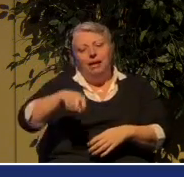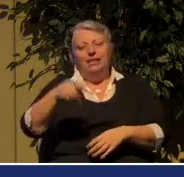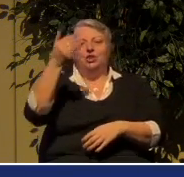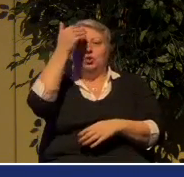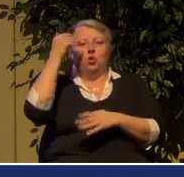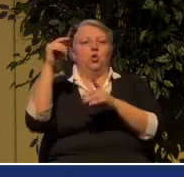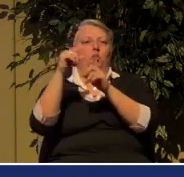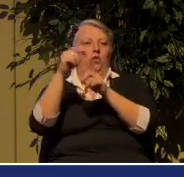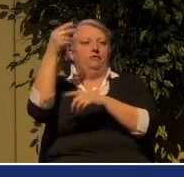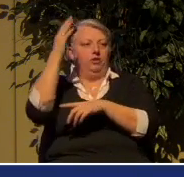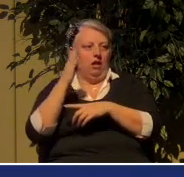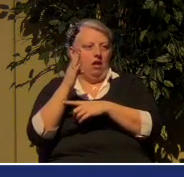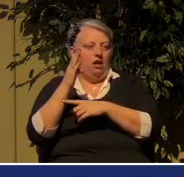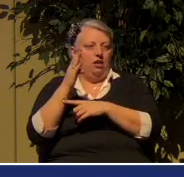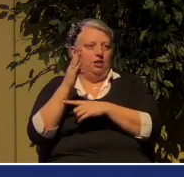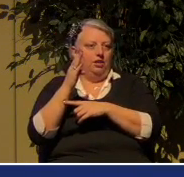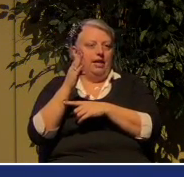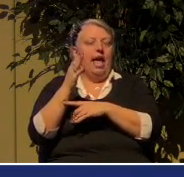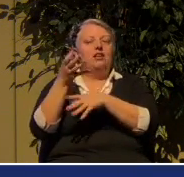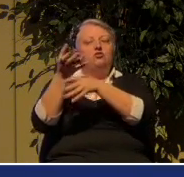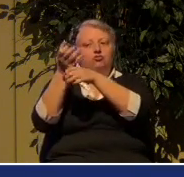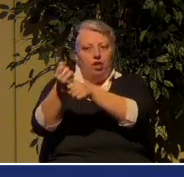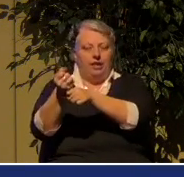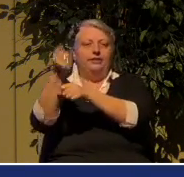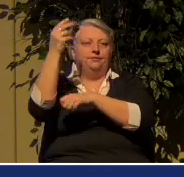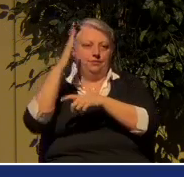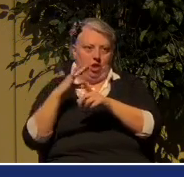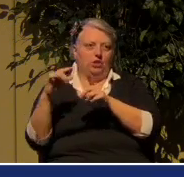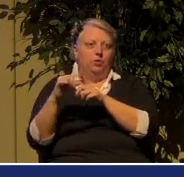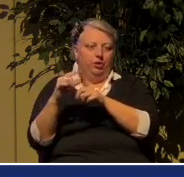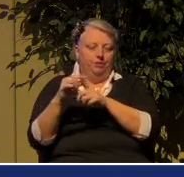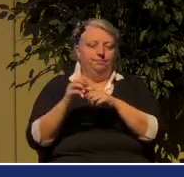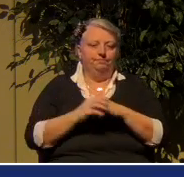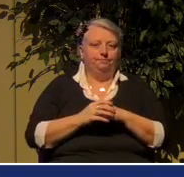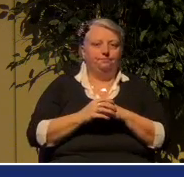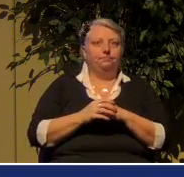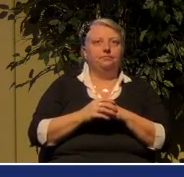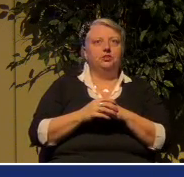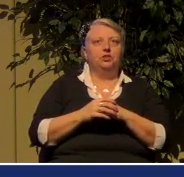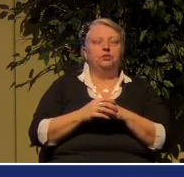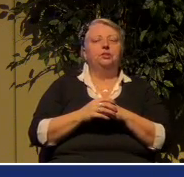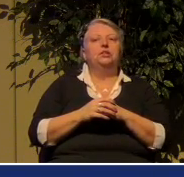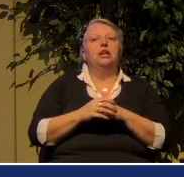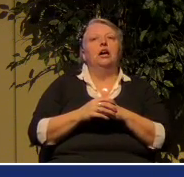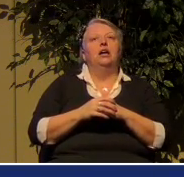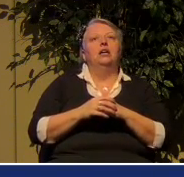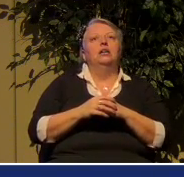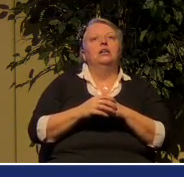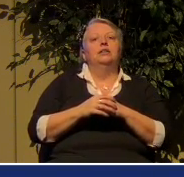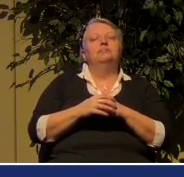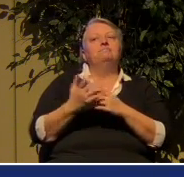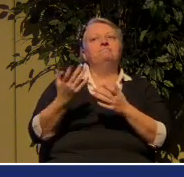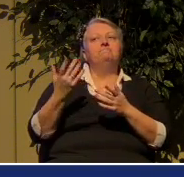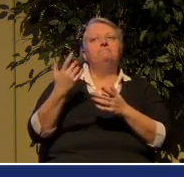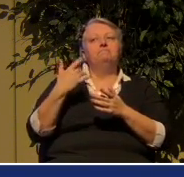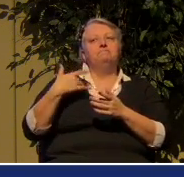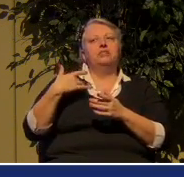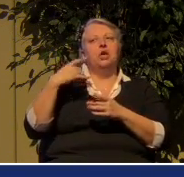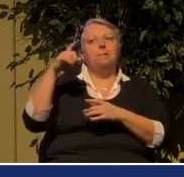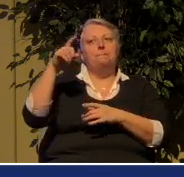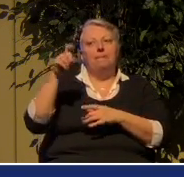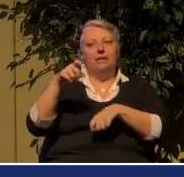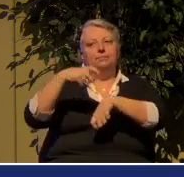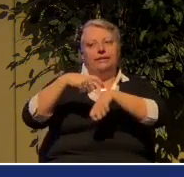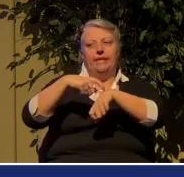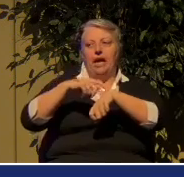but to trust it. And I believe there has to be a time in all of our lives where we